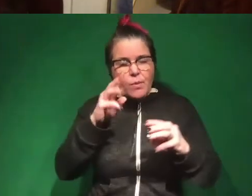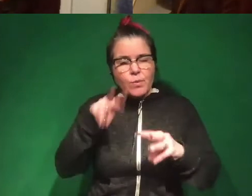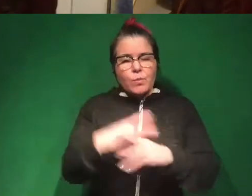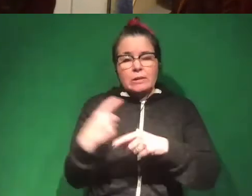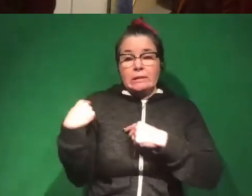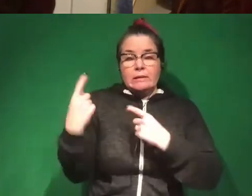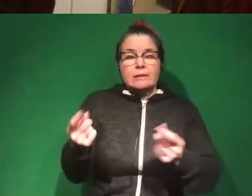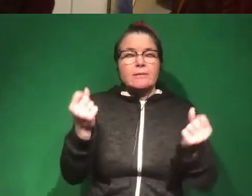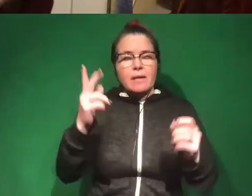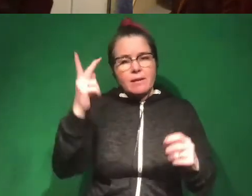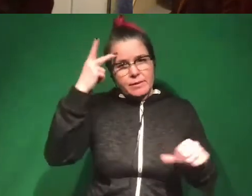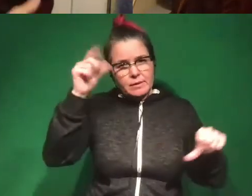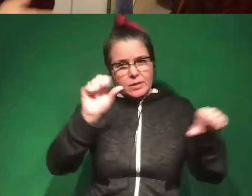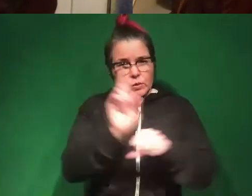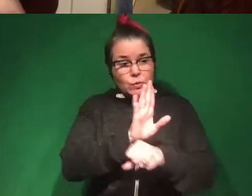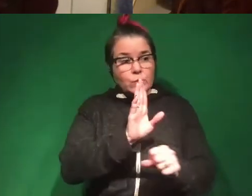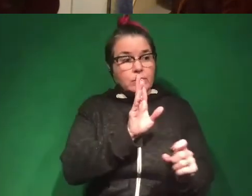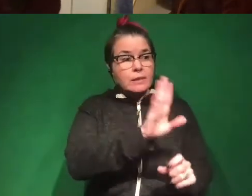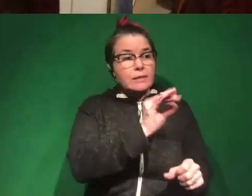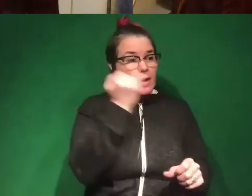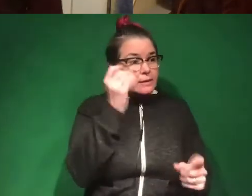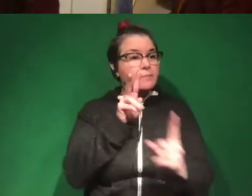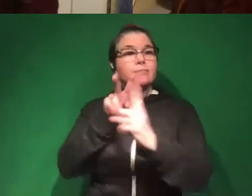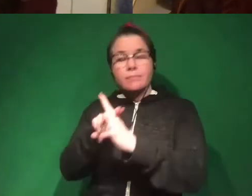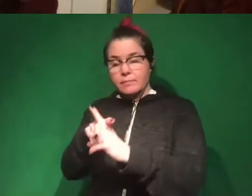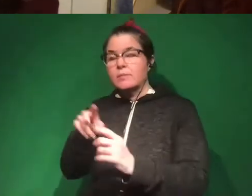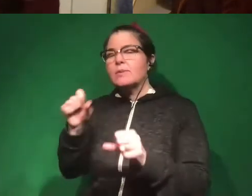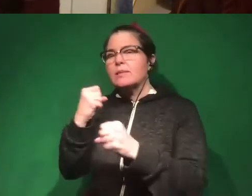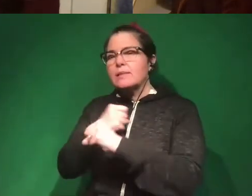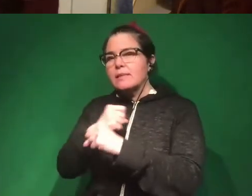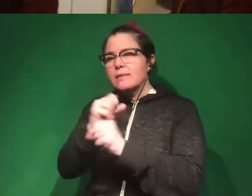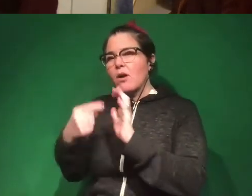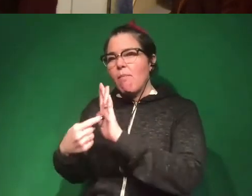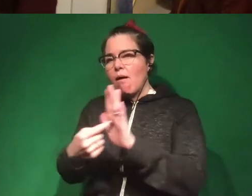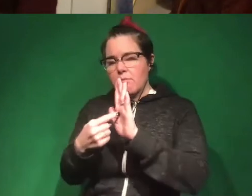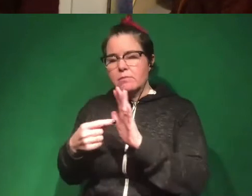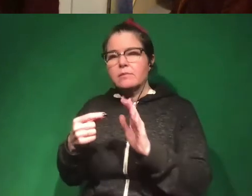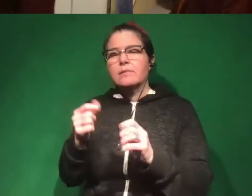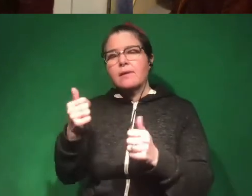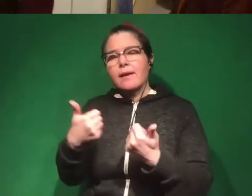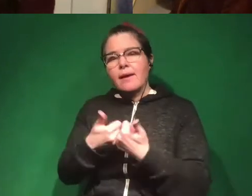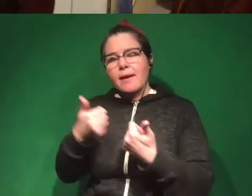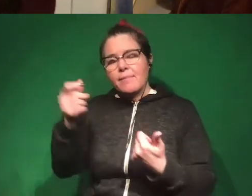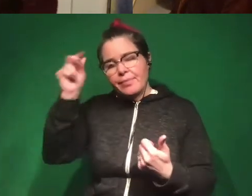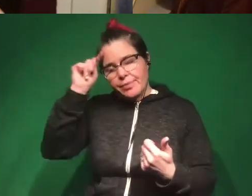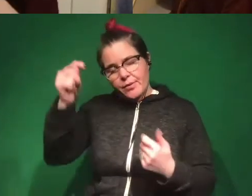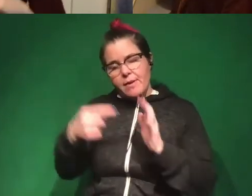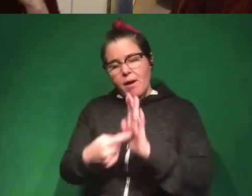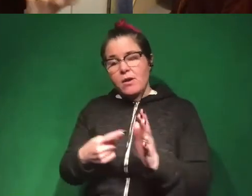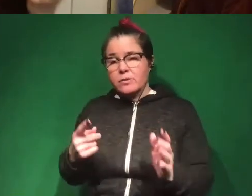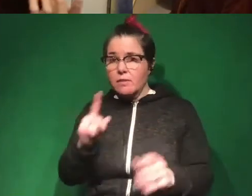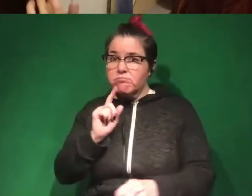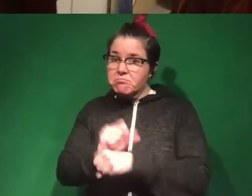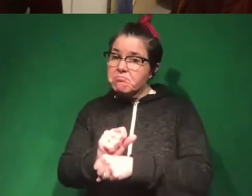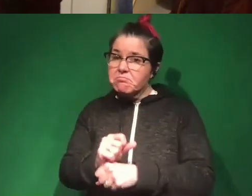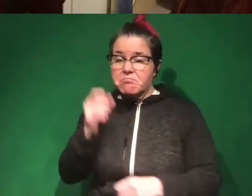scientists have used his ideas and turned it into statistical models, um, and game theoretic models, and they've more or less held up. So that's like a really